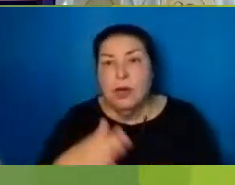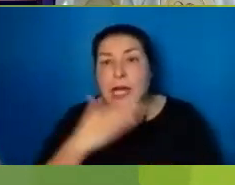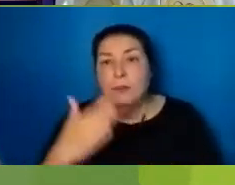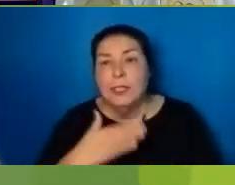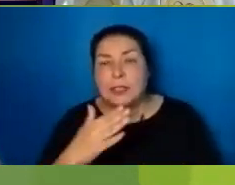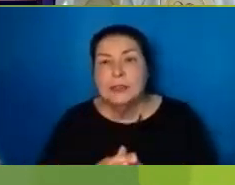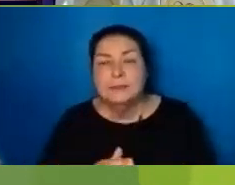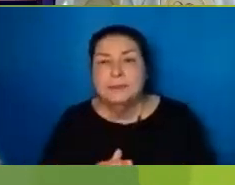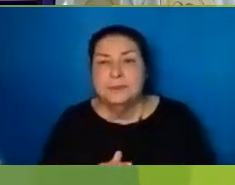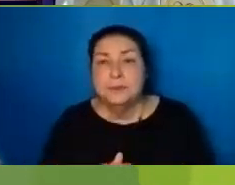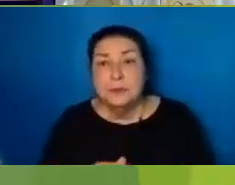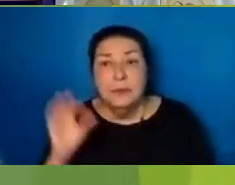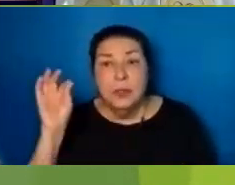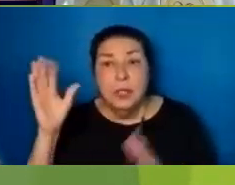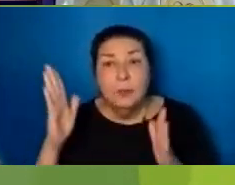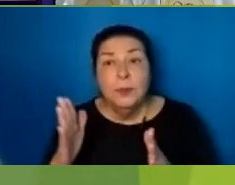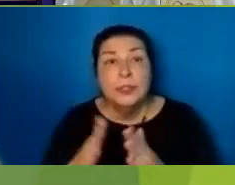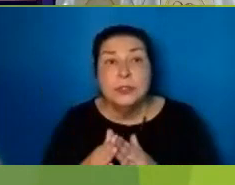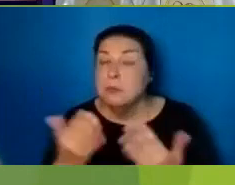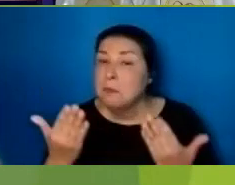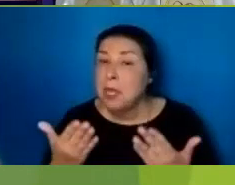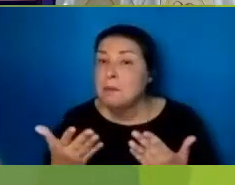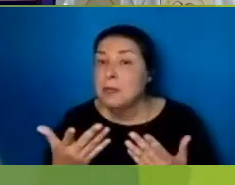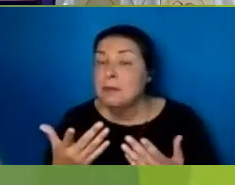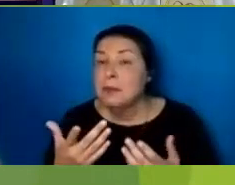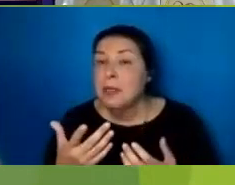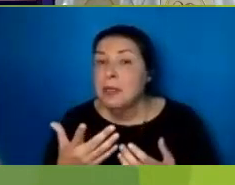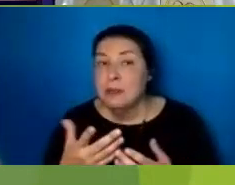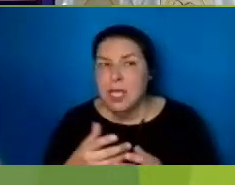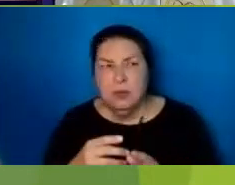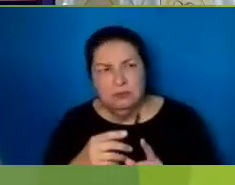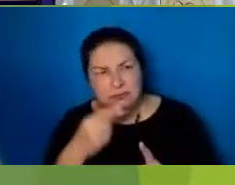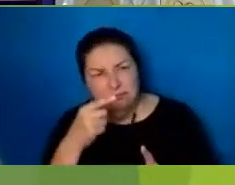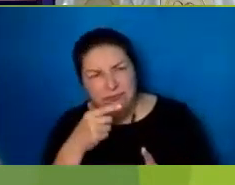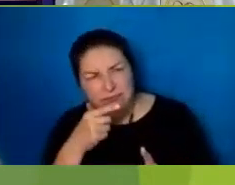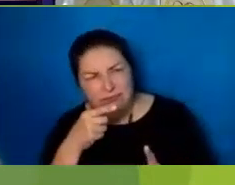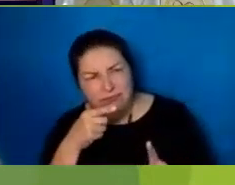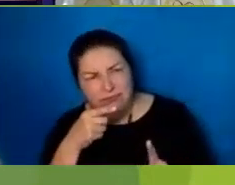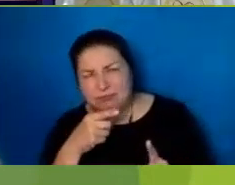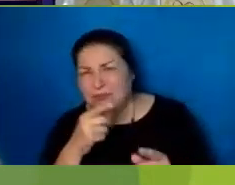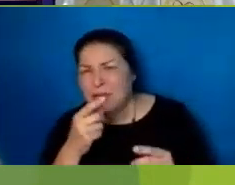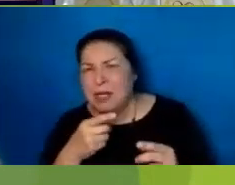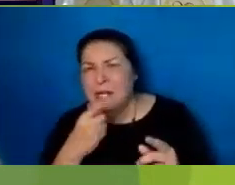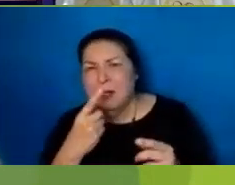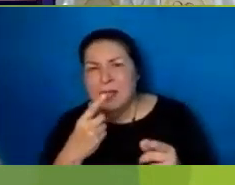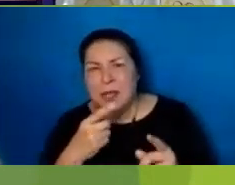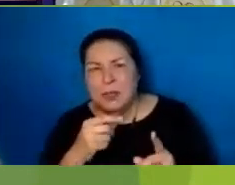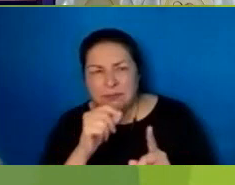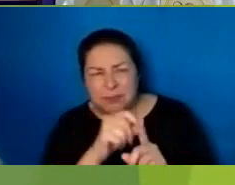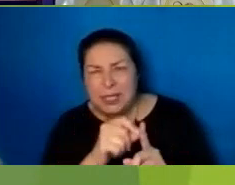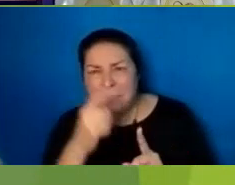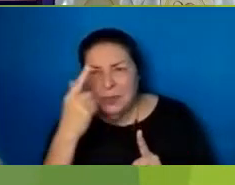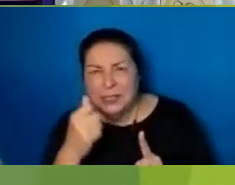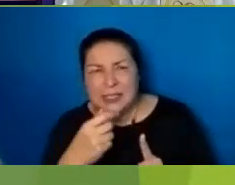St. Paul For Being Content In Need Or Hunger Or Want What St. Paul Is Expressing Is Christian